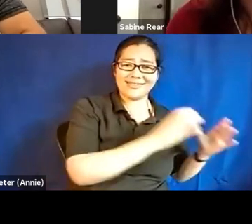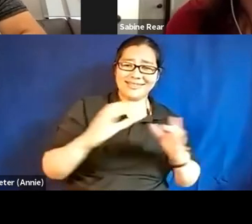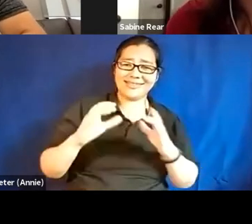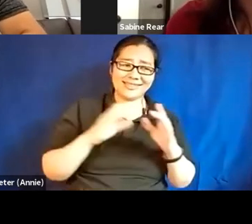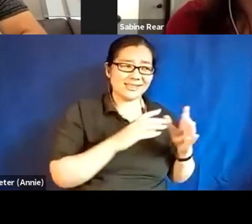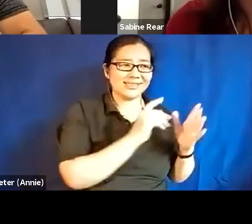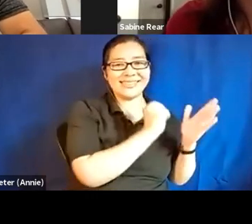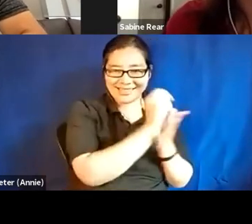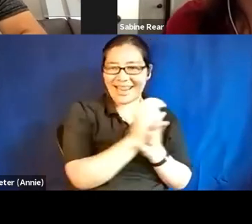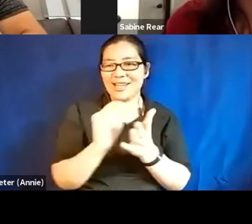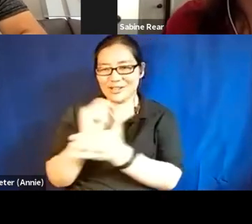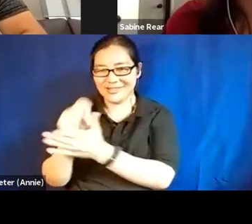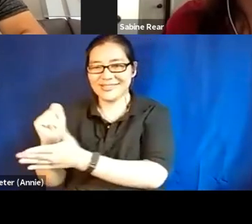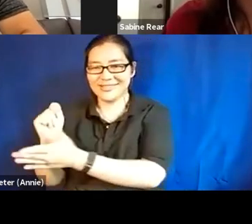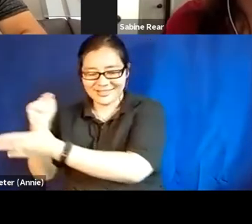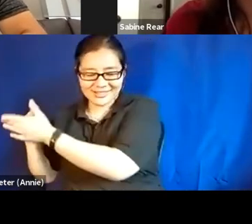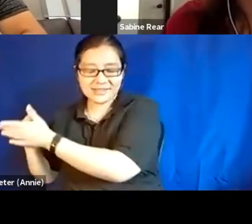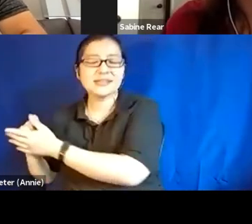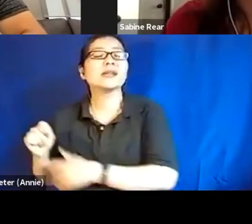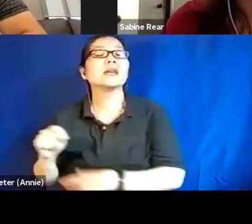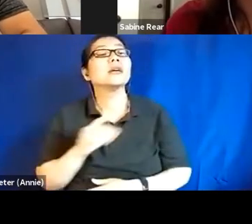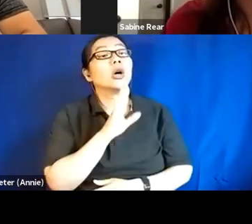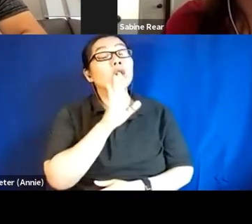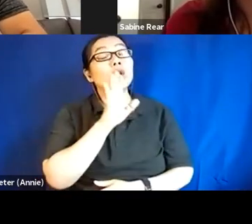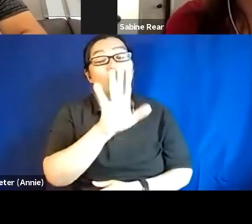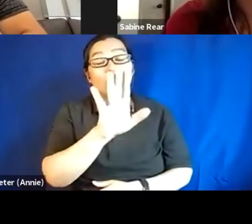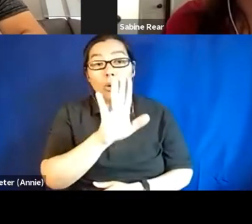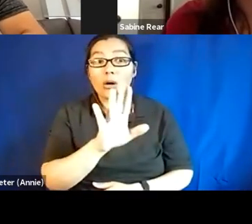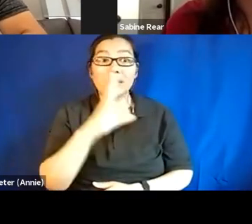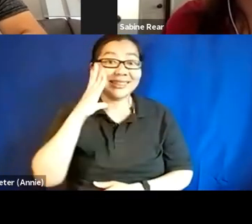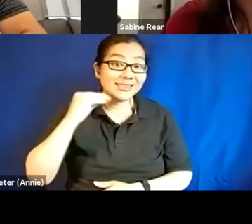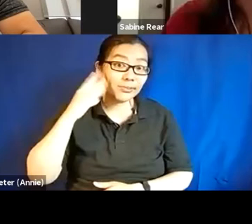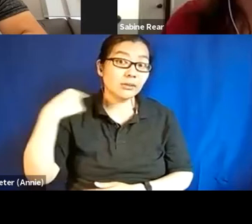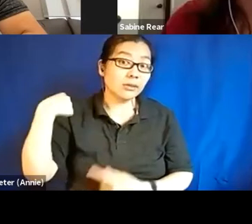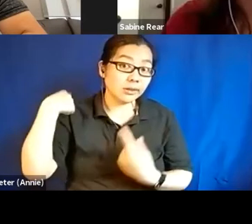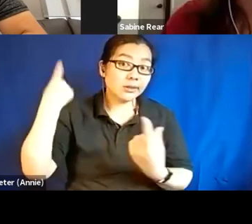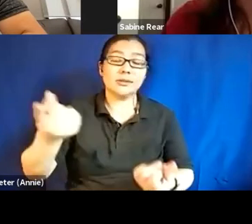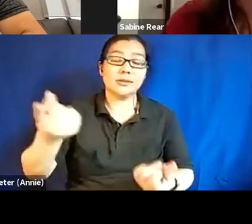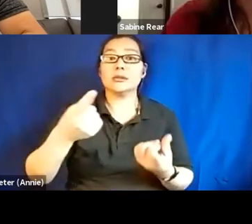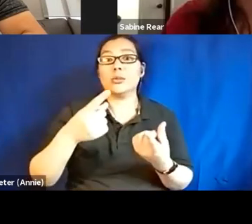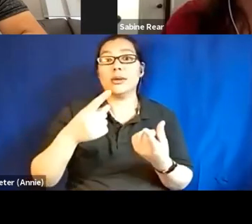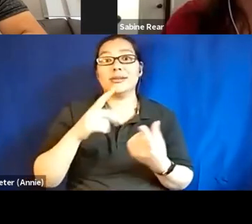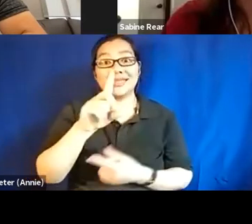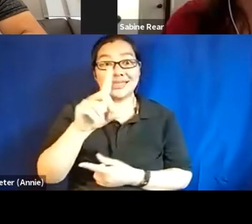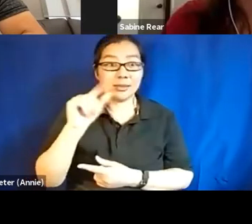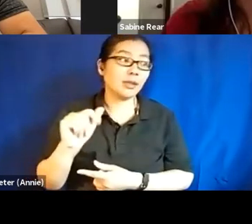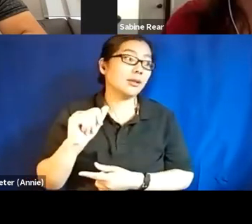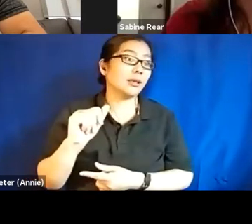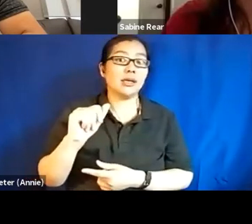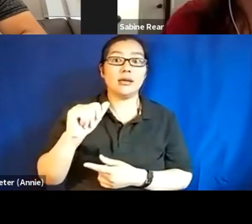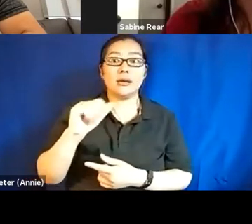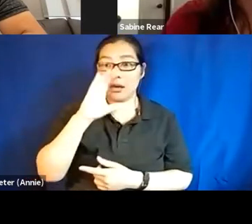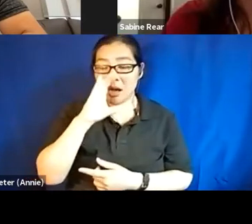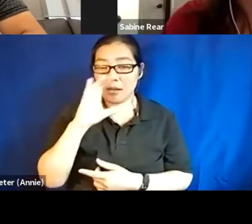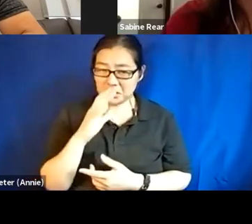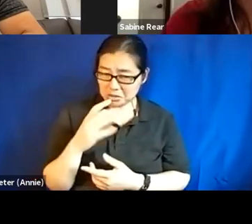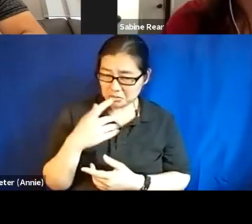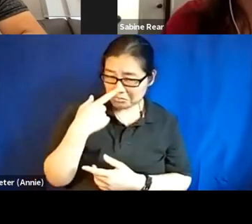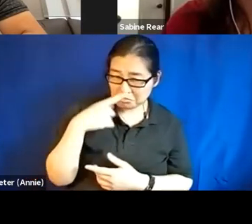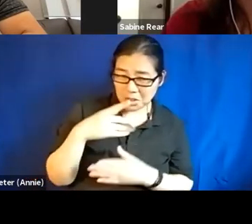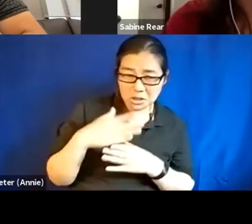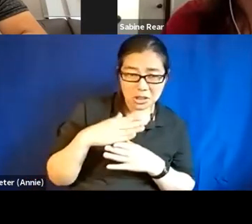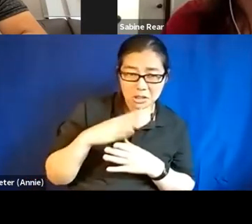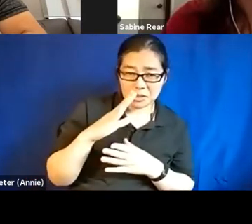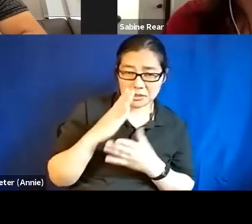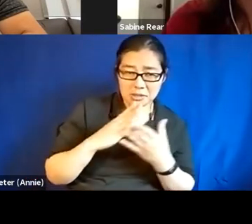the research you've done in the portrayal of people with disabilities in comics. Can you, uh, share with our, uh, participants, some of the things that you've learned and,